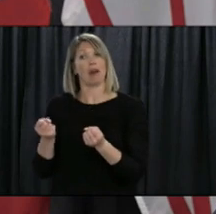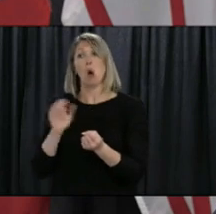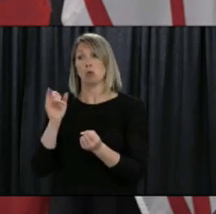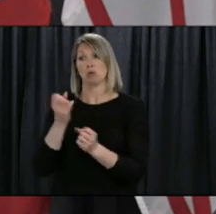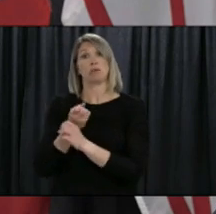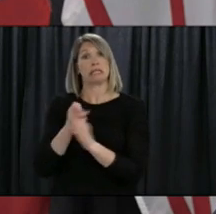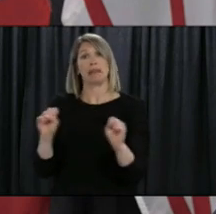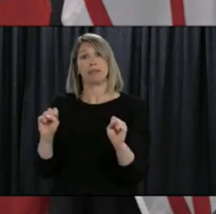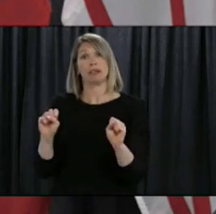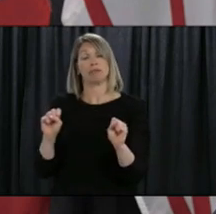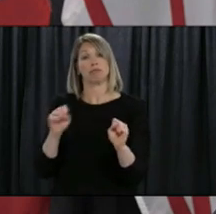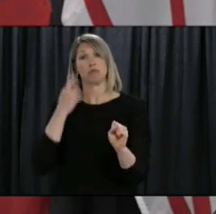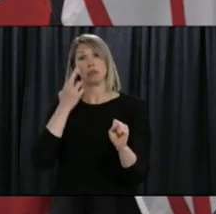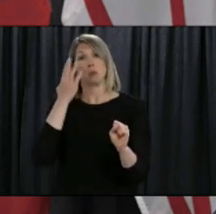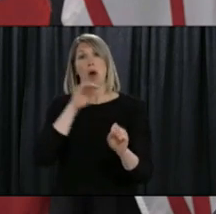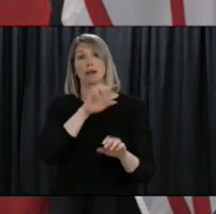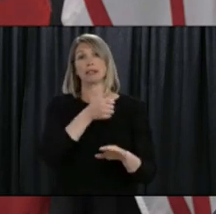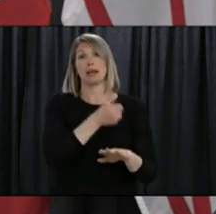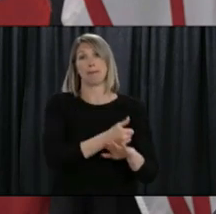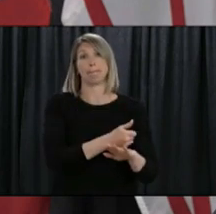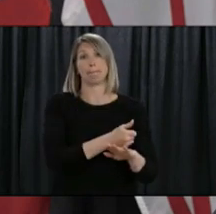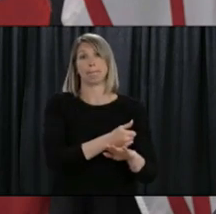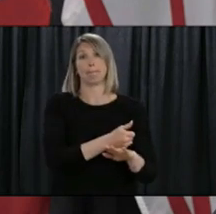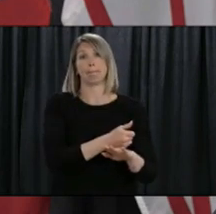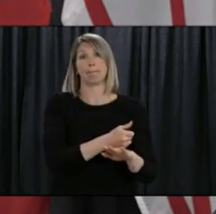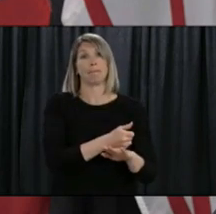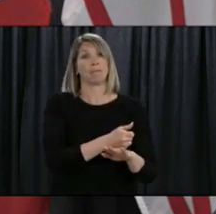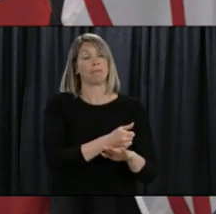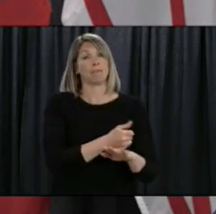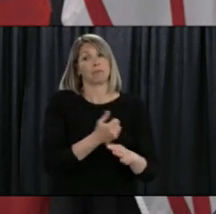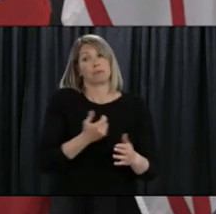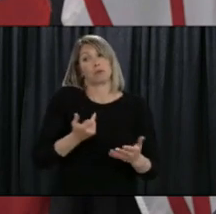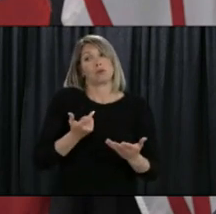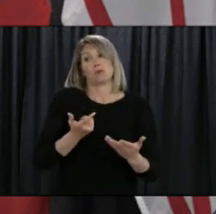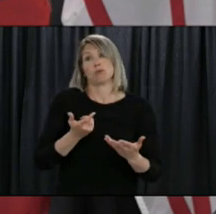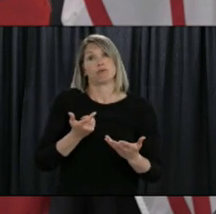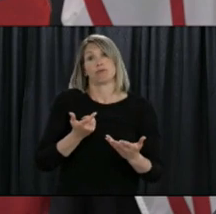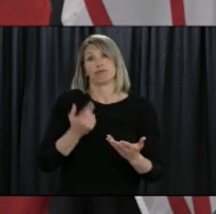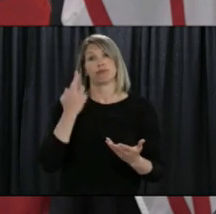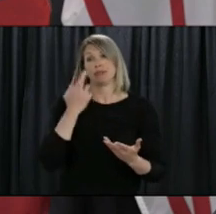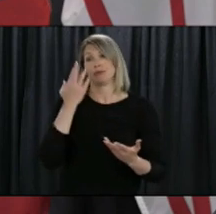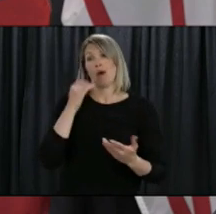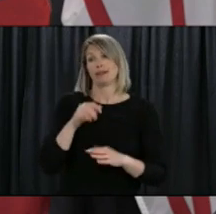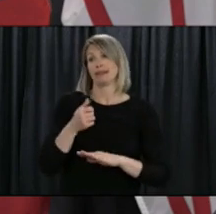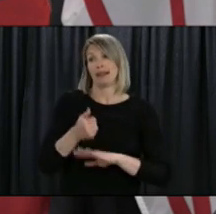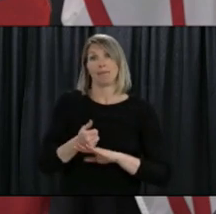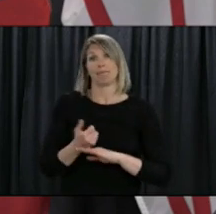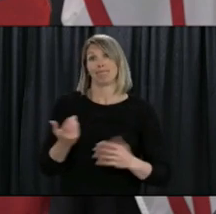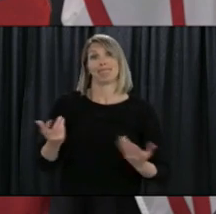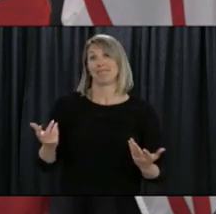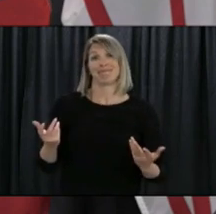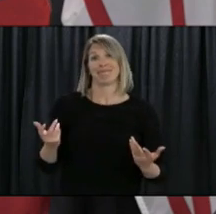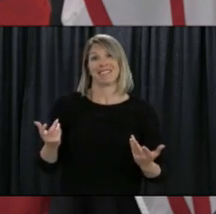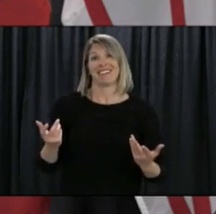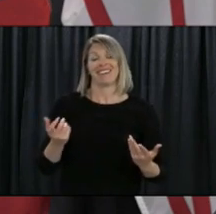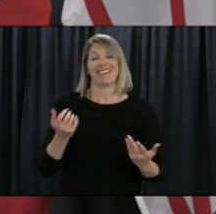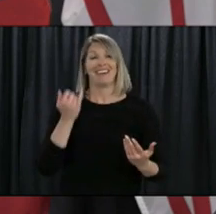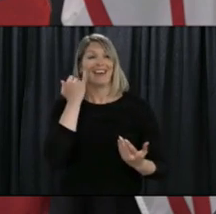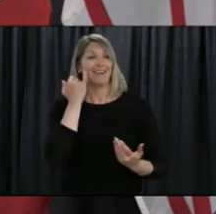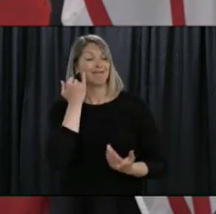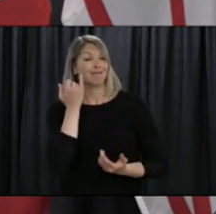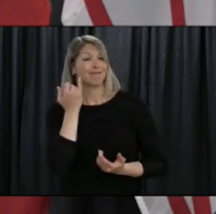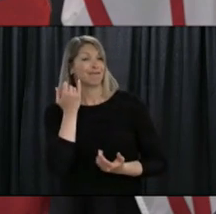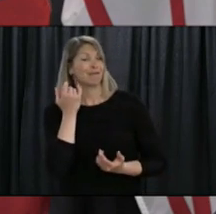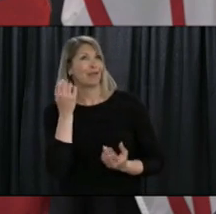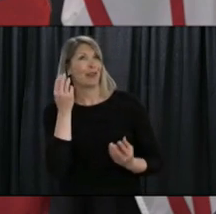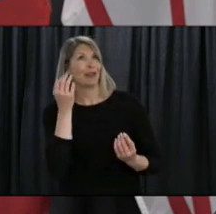really about protecting Newfoundlanders and Labradorians and preventing you know cases coming in to our province of COVID you know if you look at some